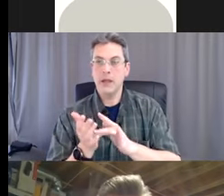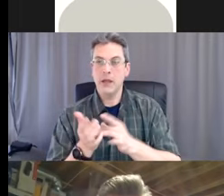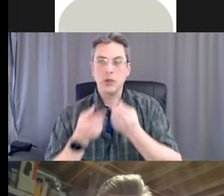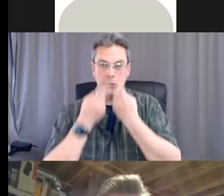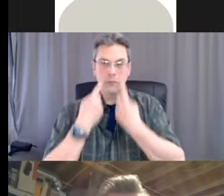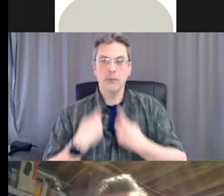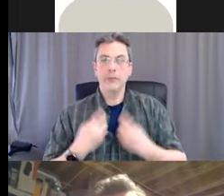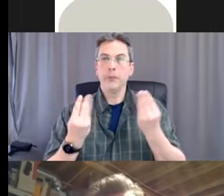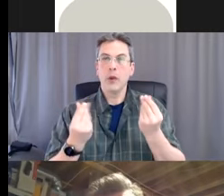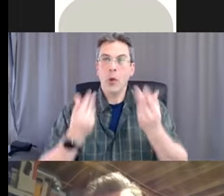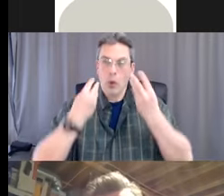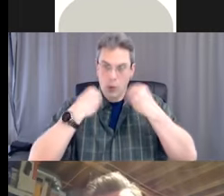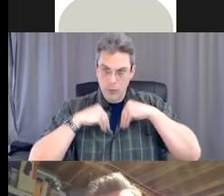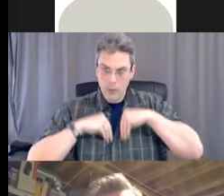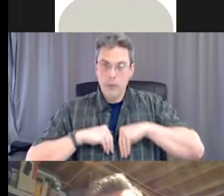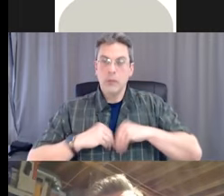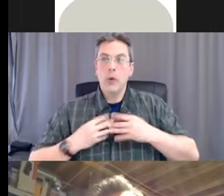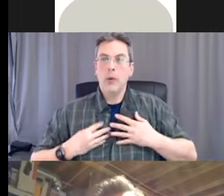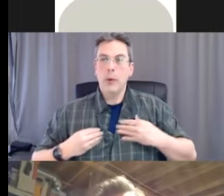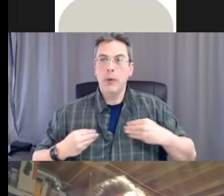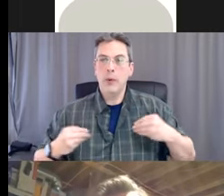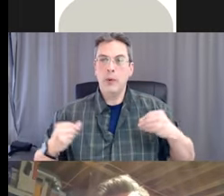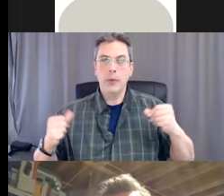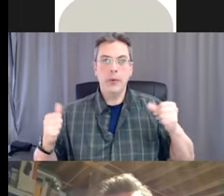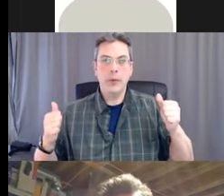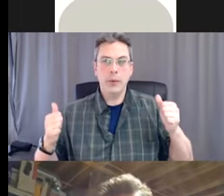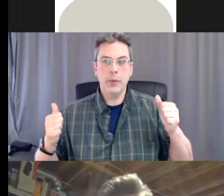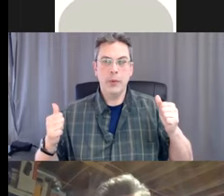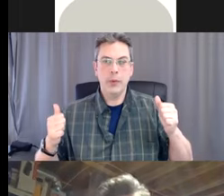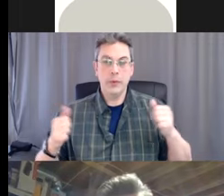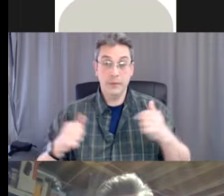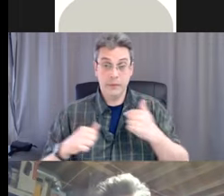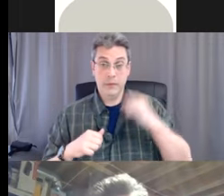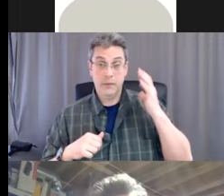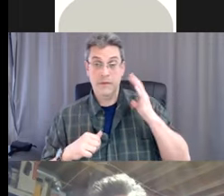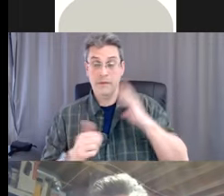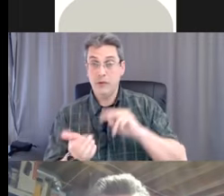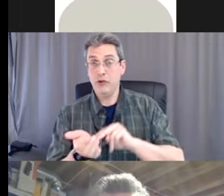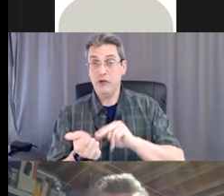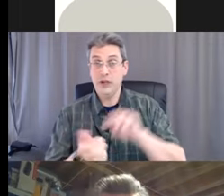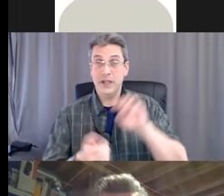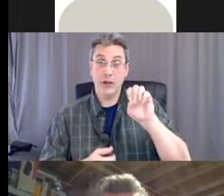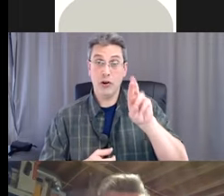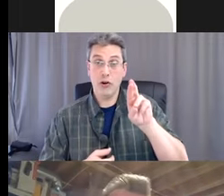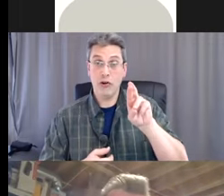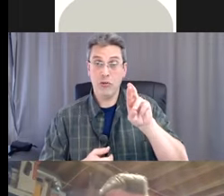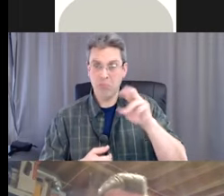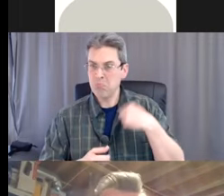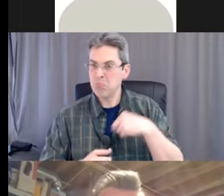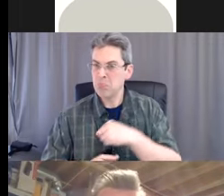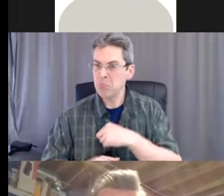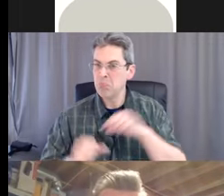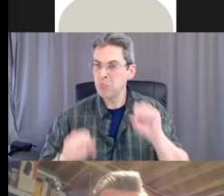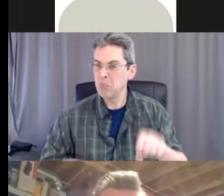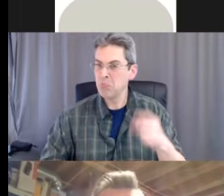quickly and relieve their symptoms. And as an ER nurse way back when, we could do that, and there'd